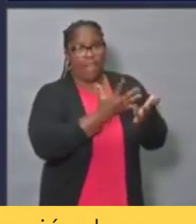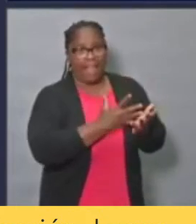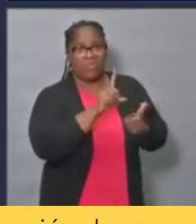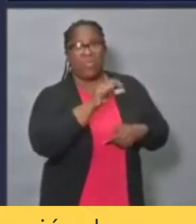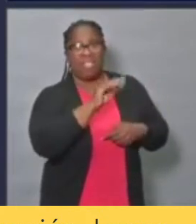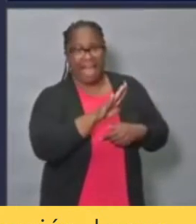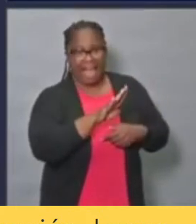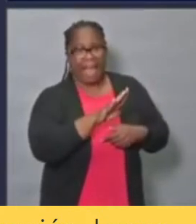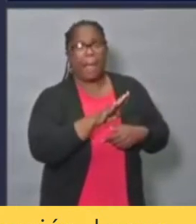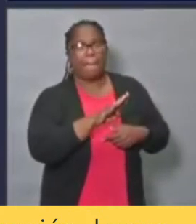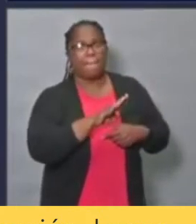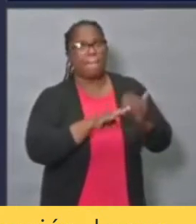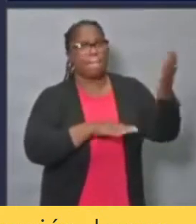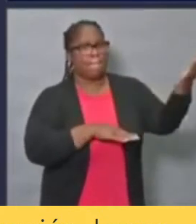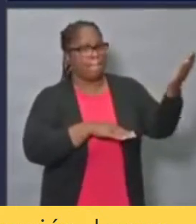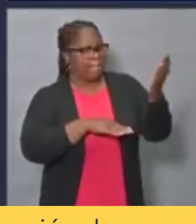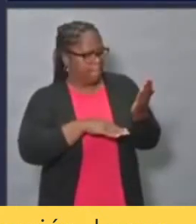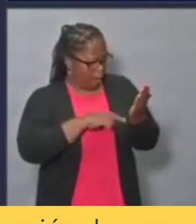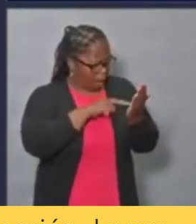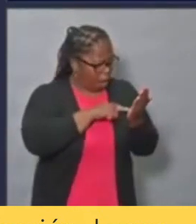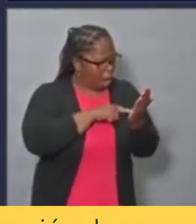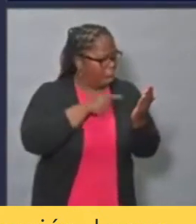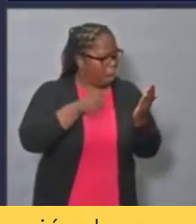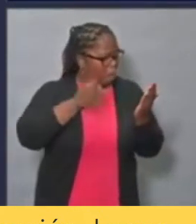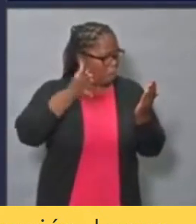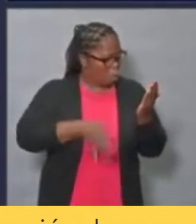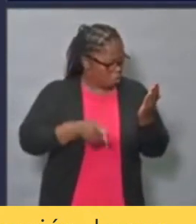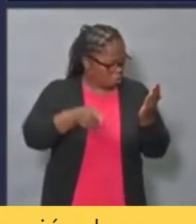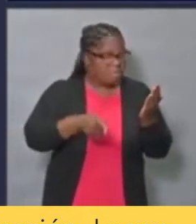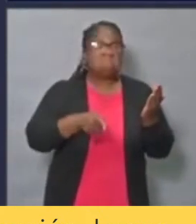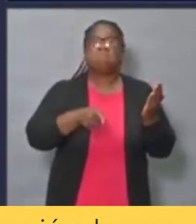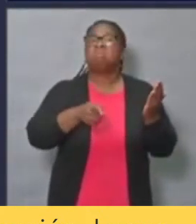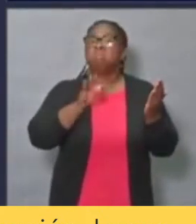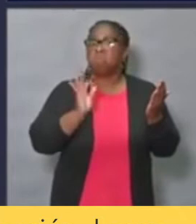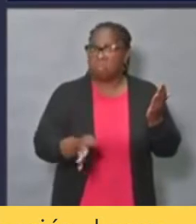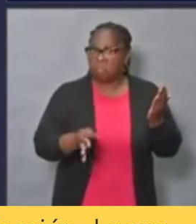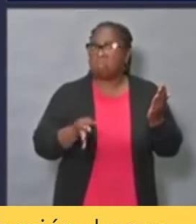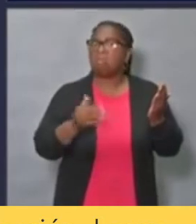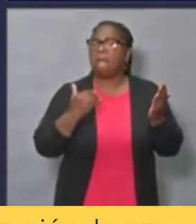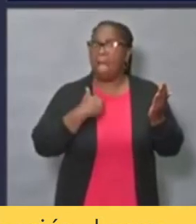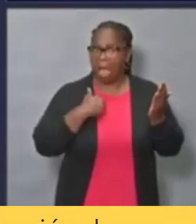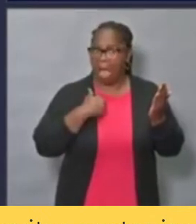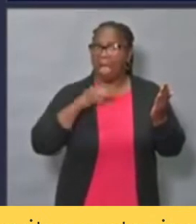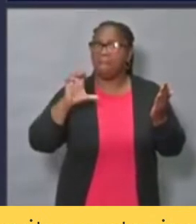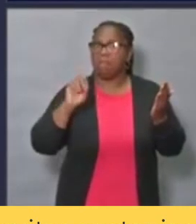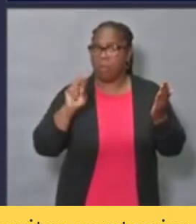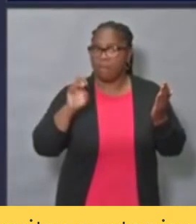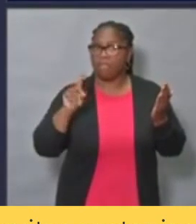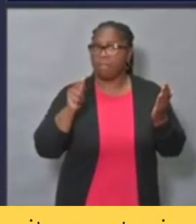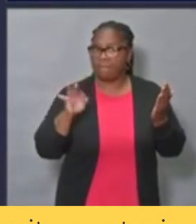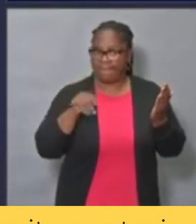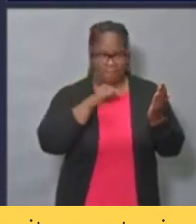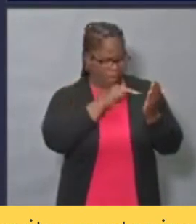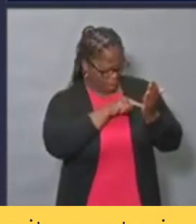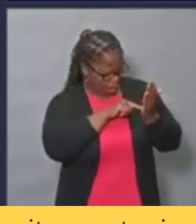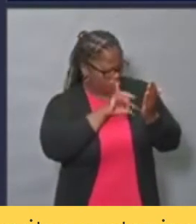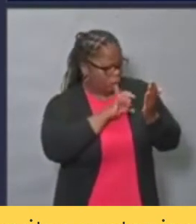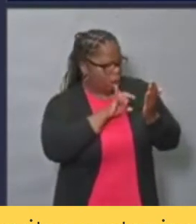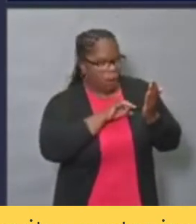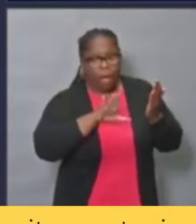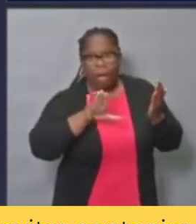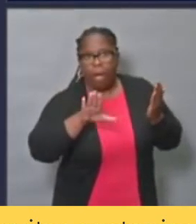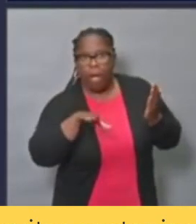report of a person who's confirmed to have the infection. We then interview the cases